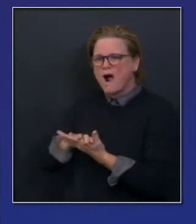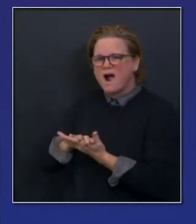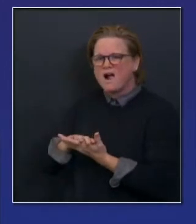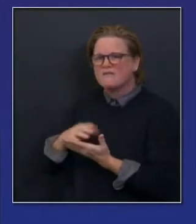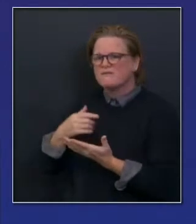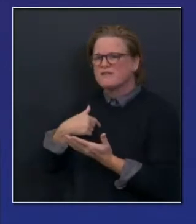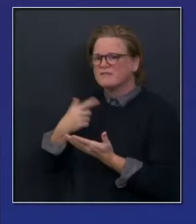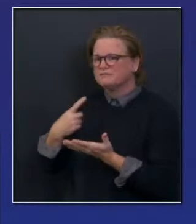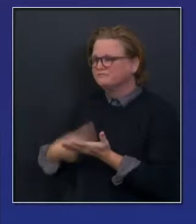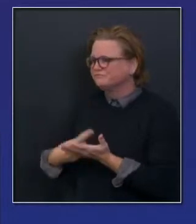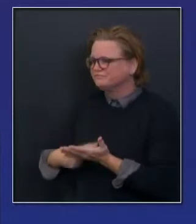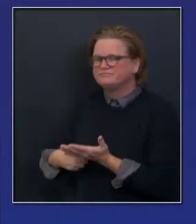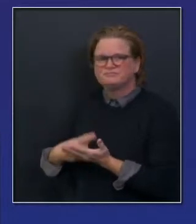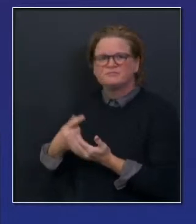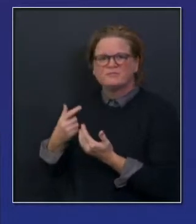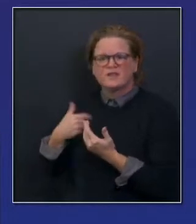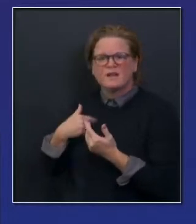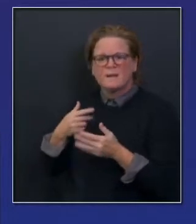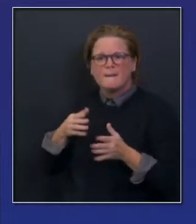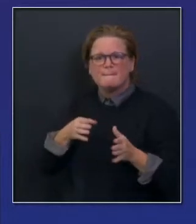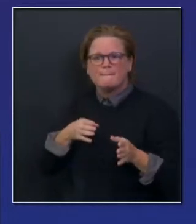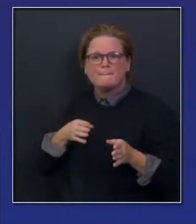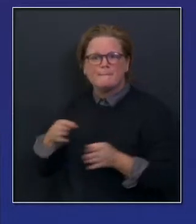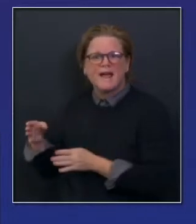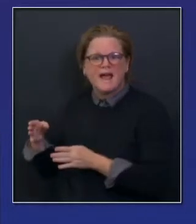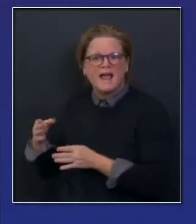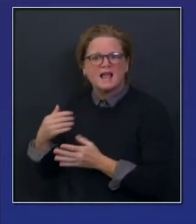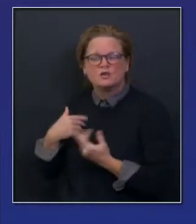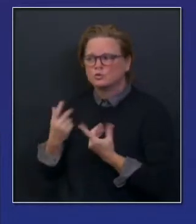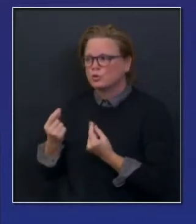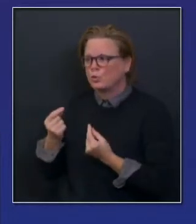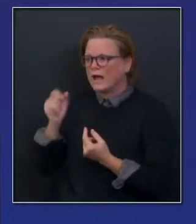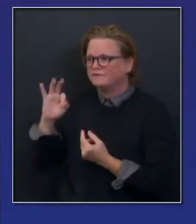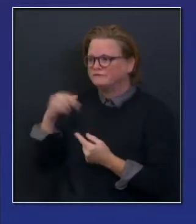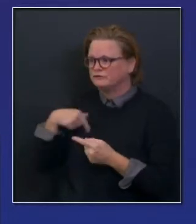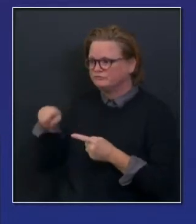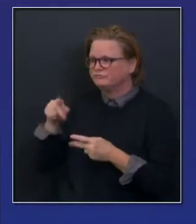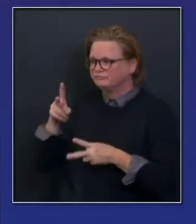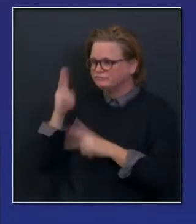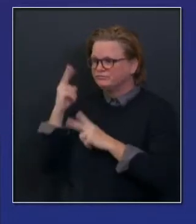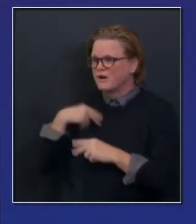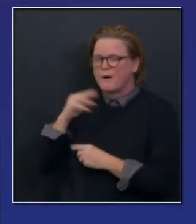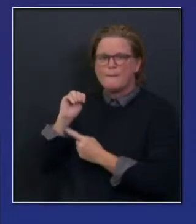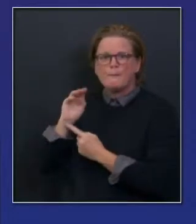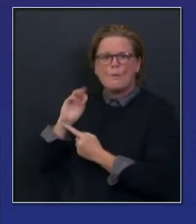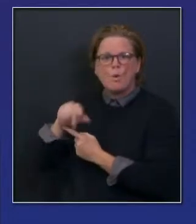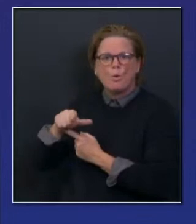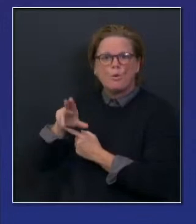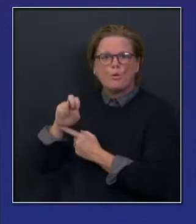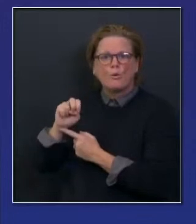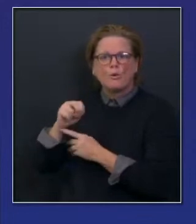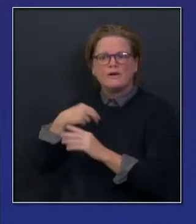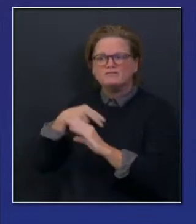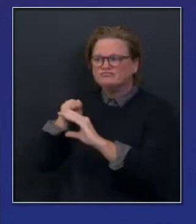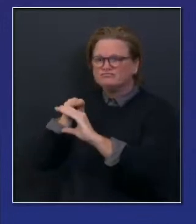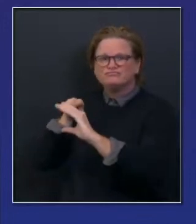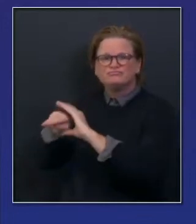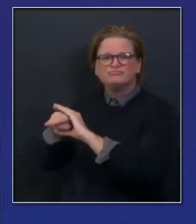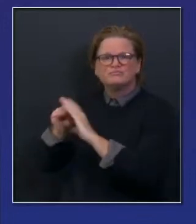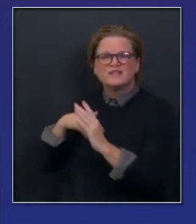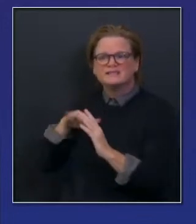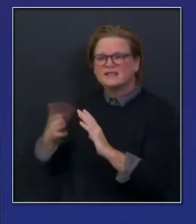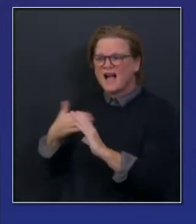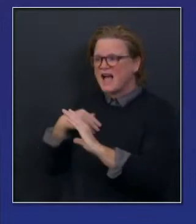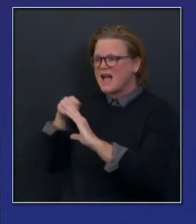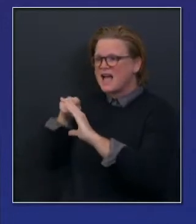just a couple days ago, and some hesitated to want to share that publicly. But I think I have an obligation to share with you publicly what we are